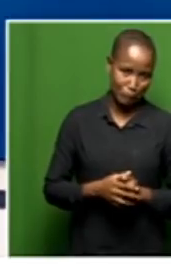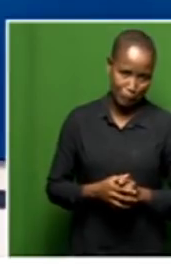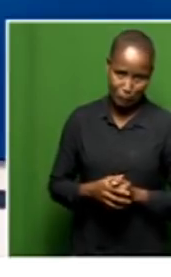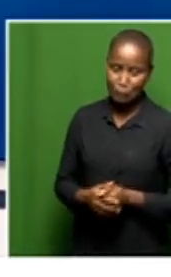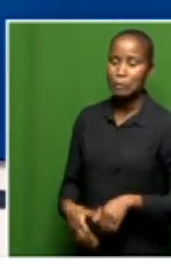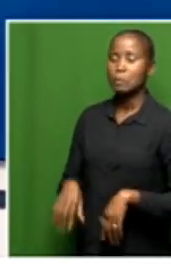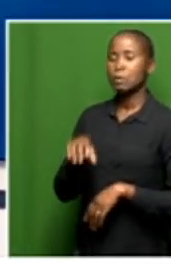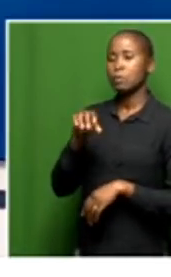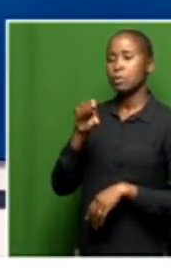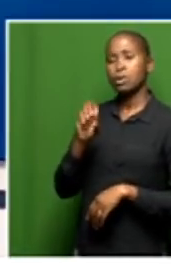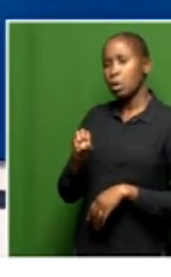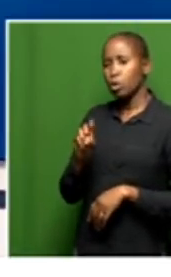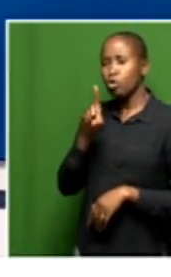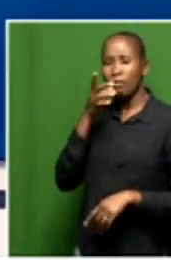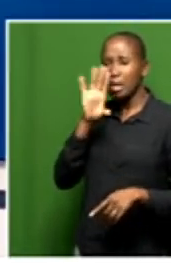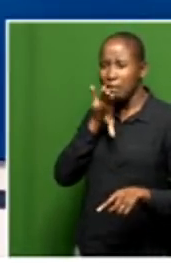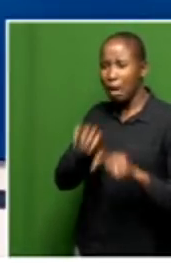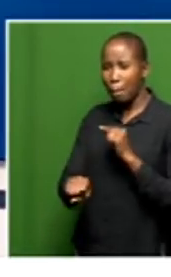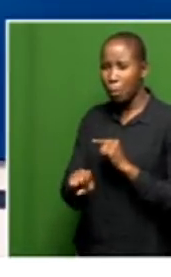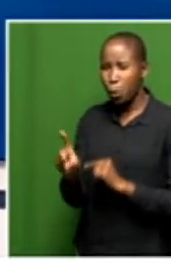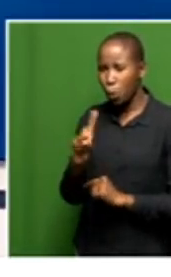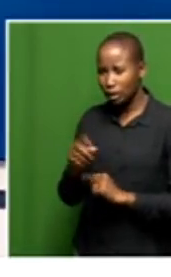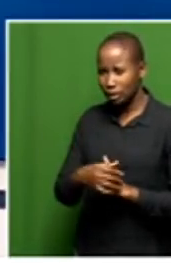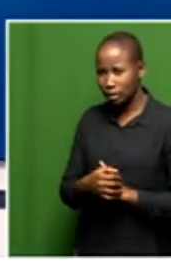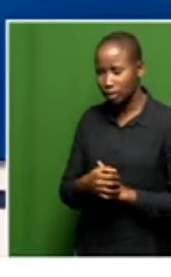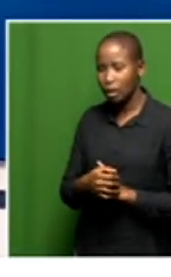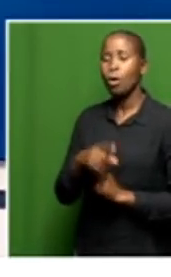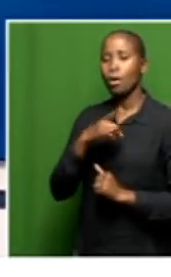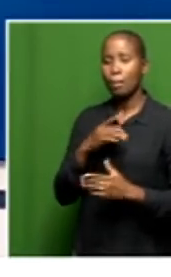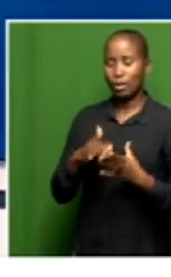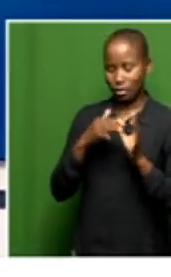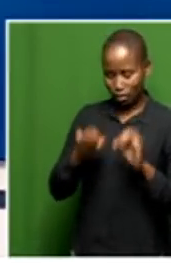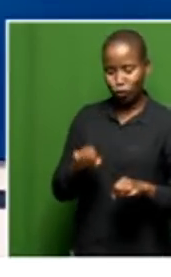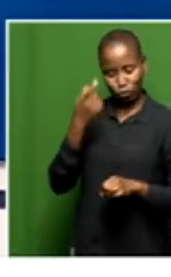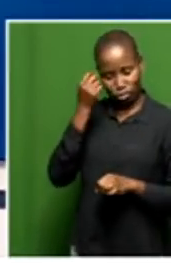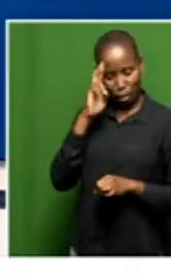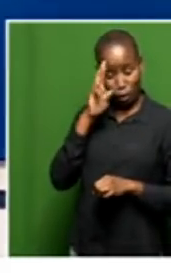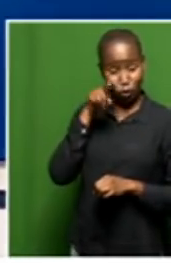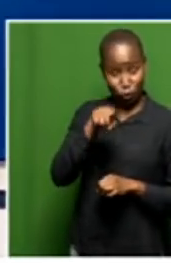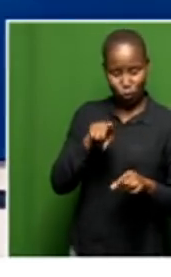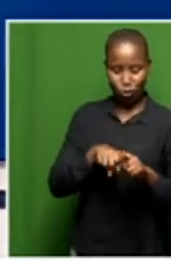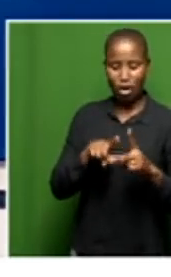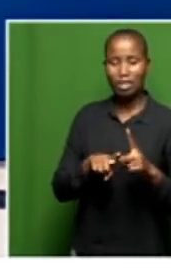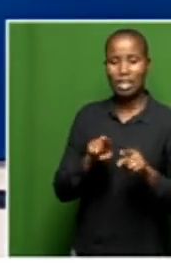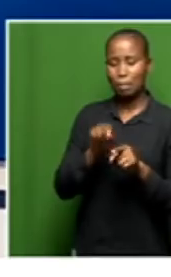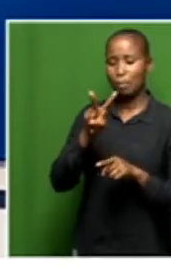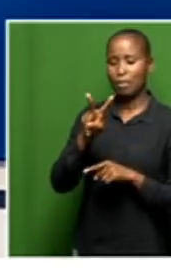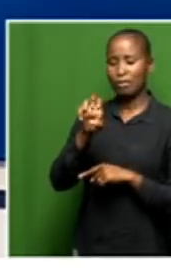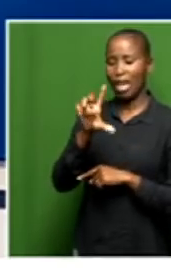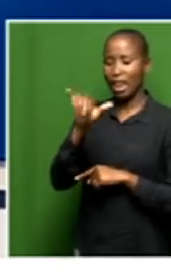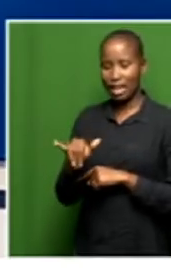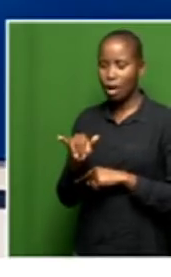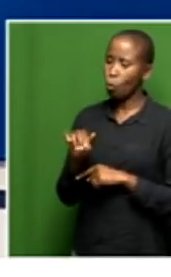So, just in terms of what you found, and I remember you and Veli coming to see me with some of the